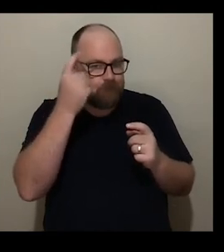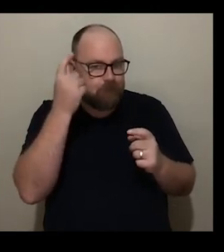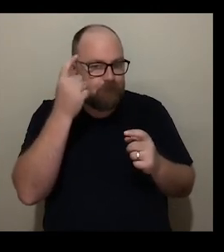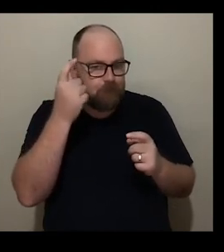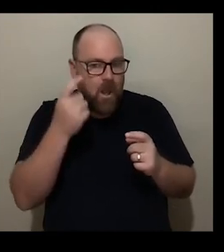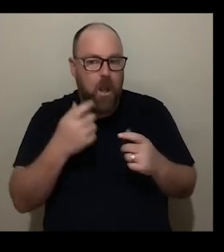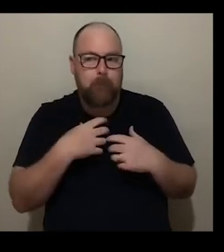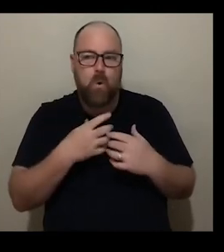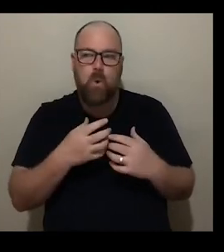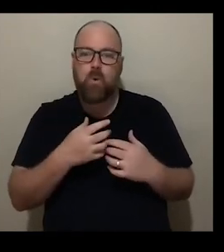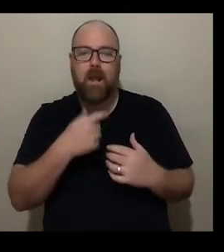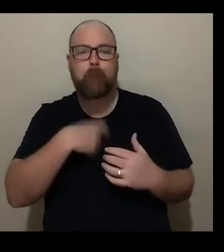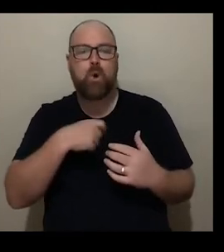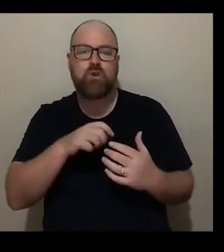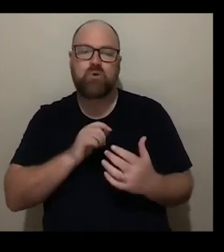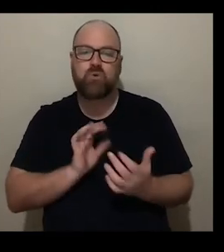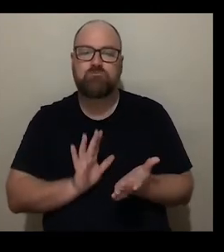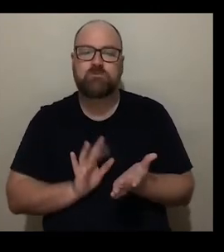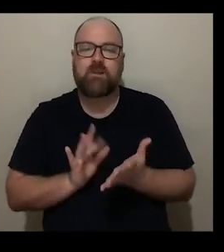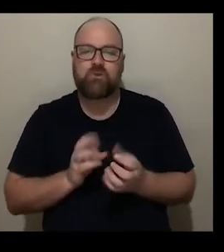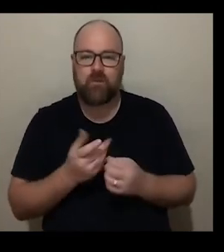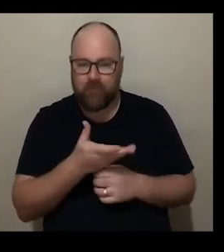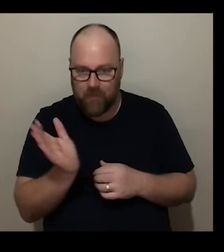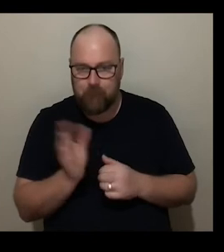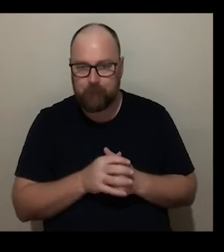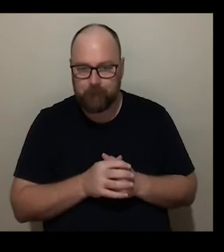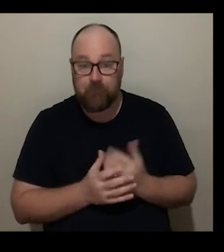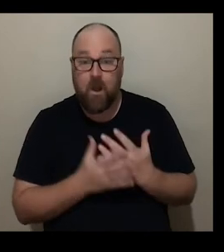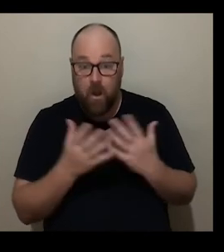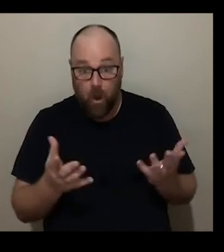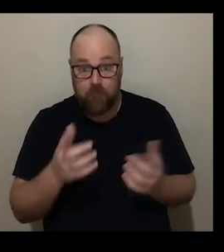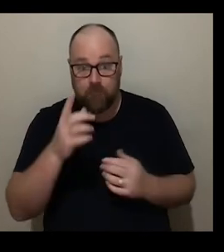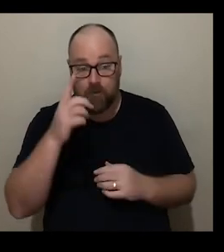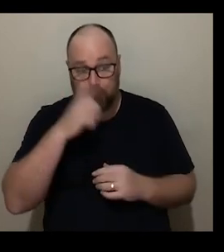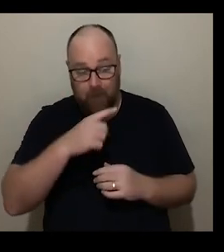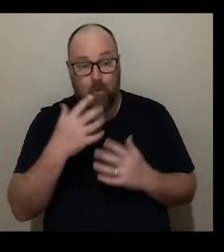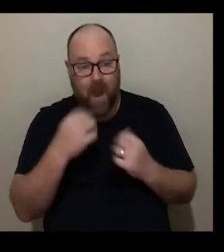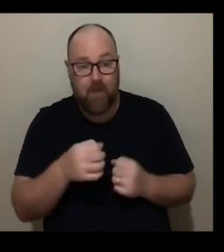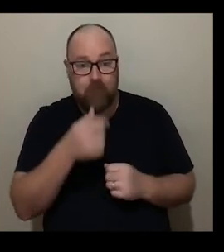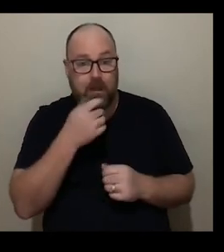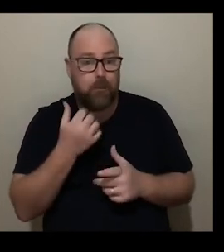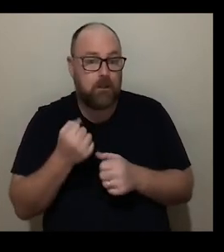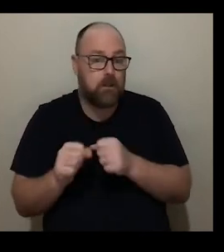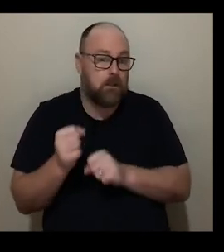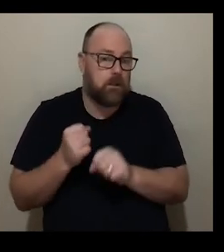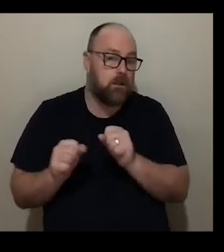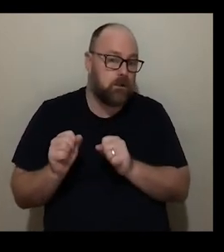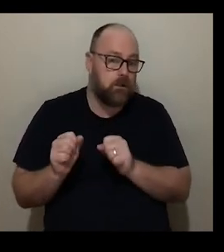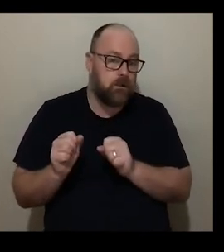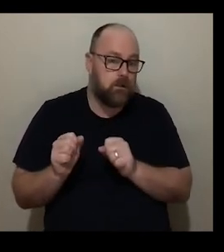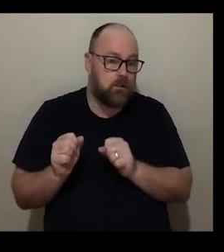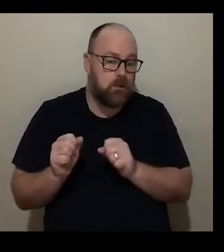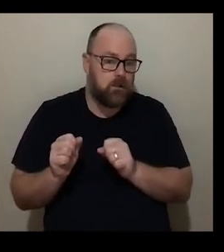a lot of people have been shielding um have been uh